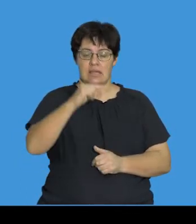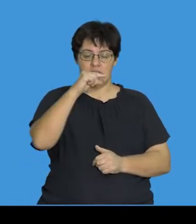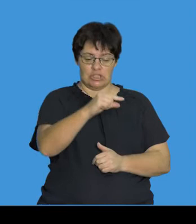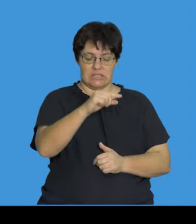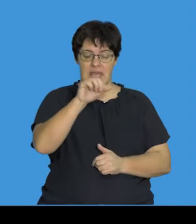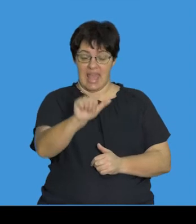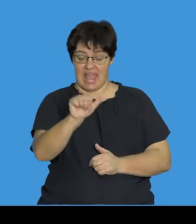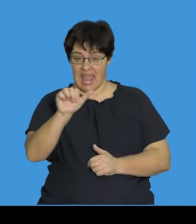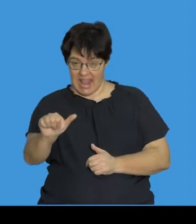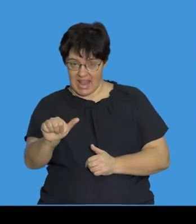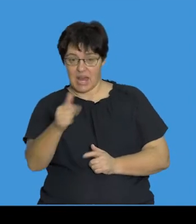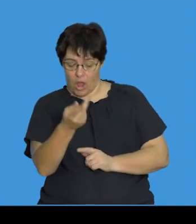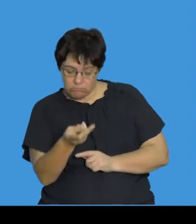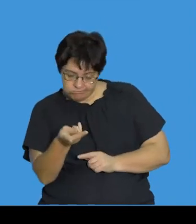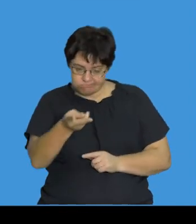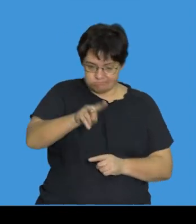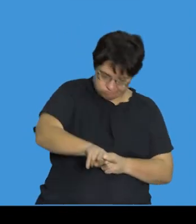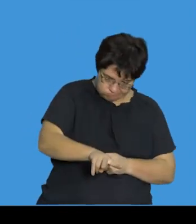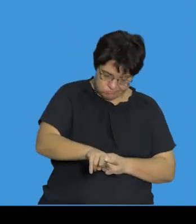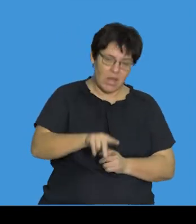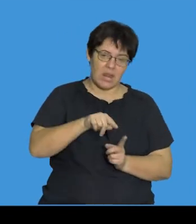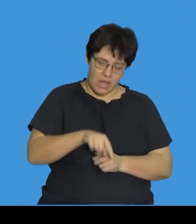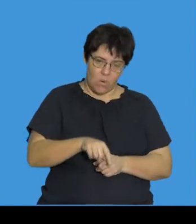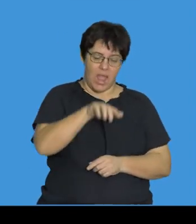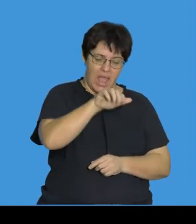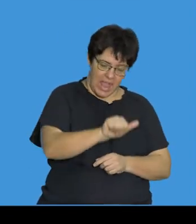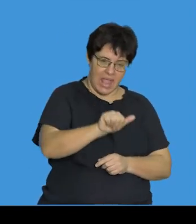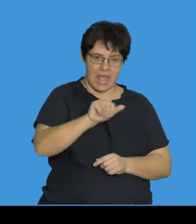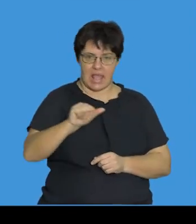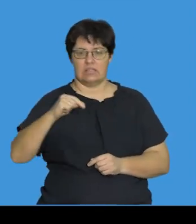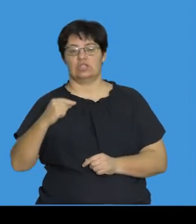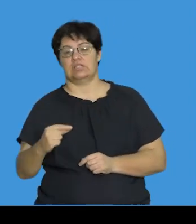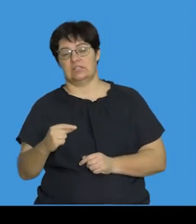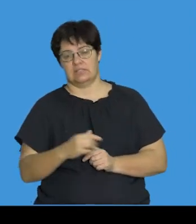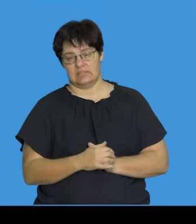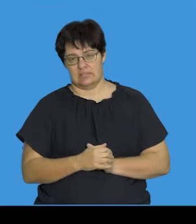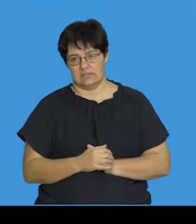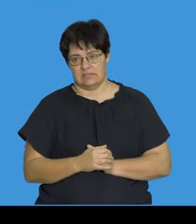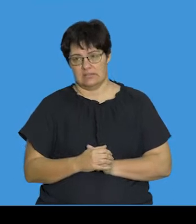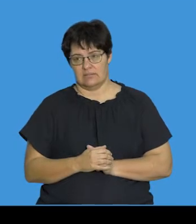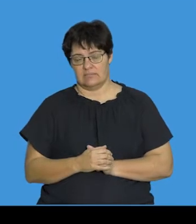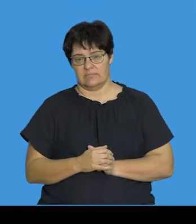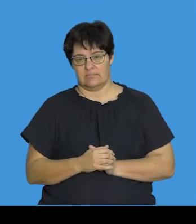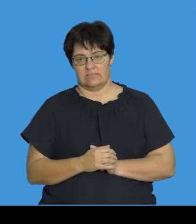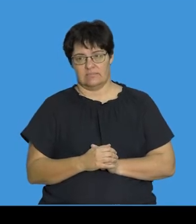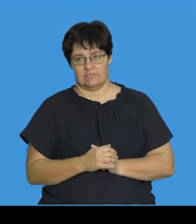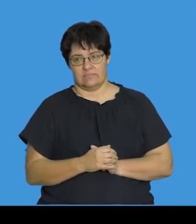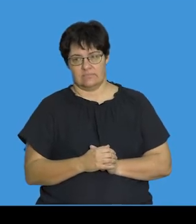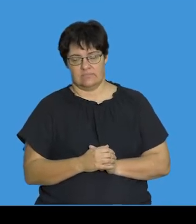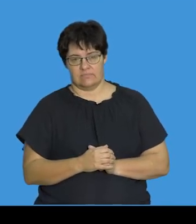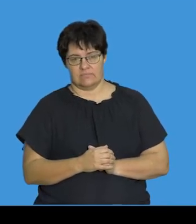the GAA has been inverted, and you see that it's now an